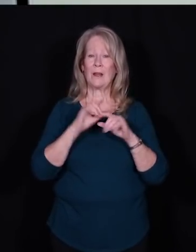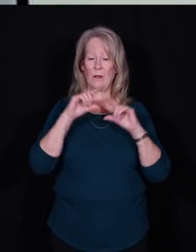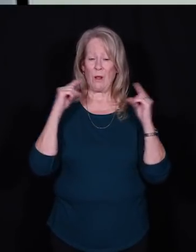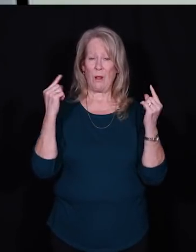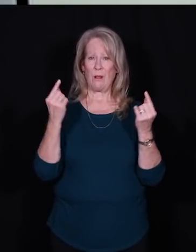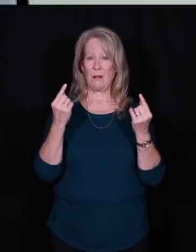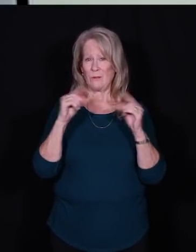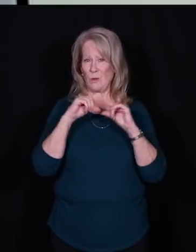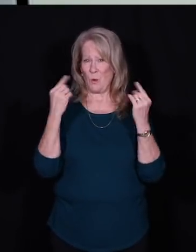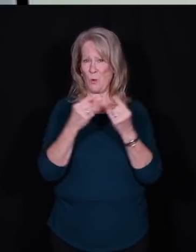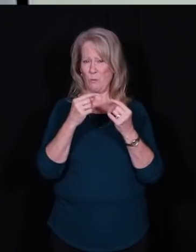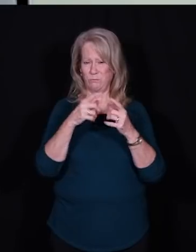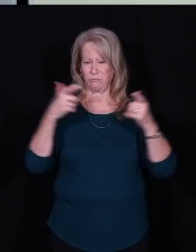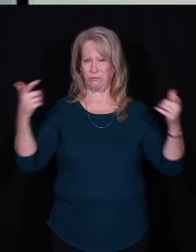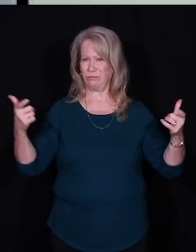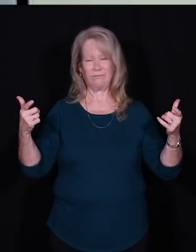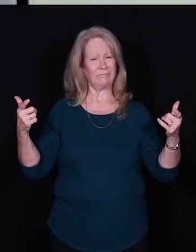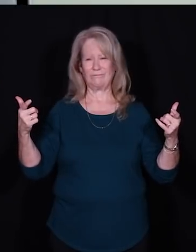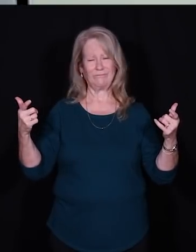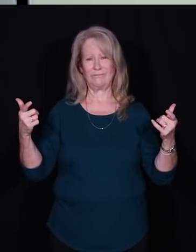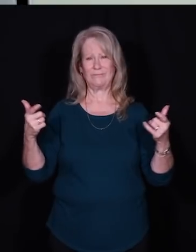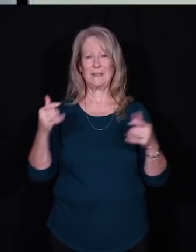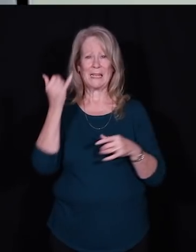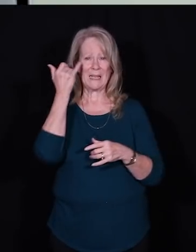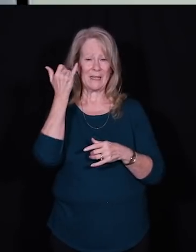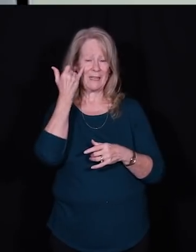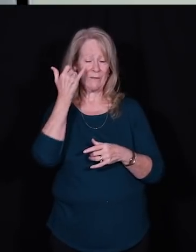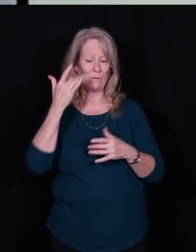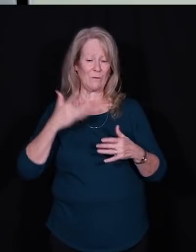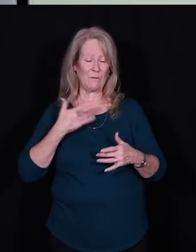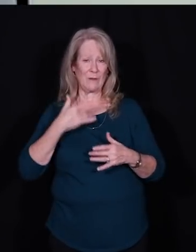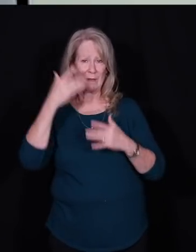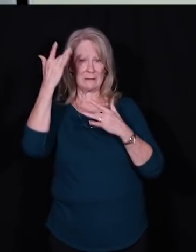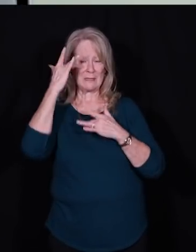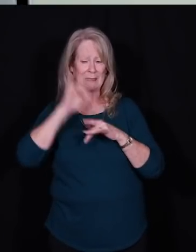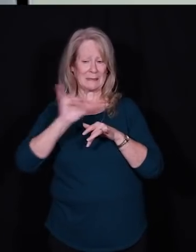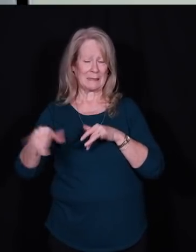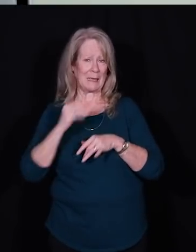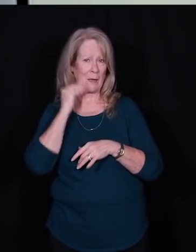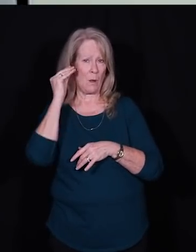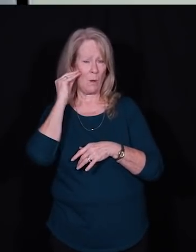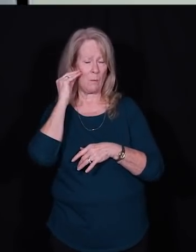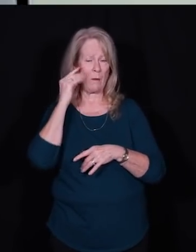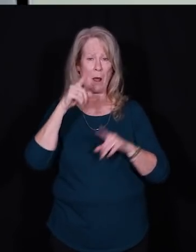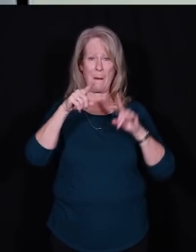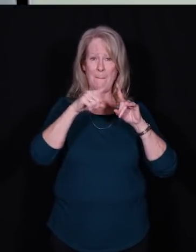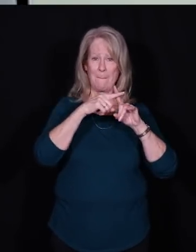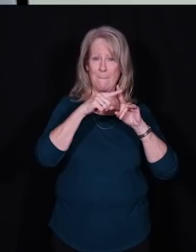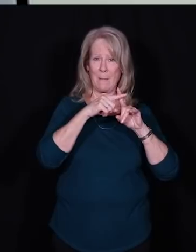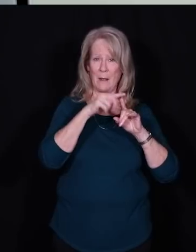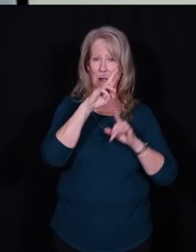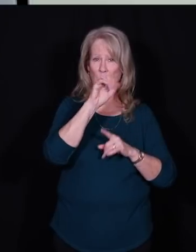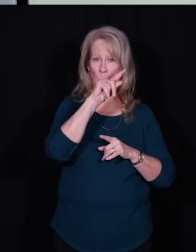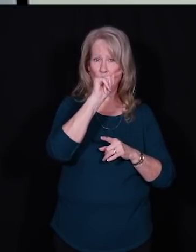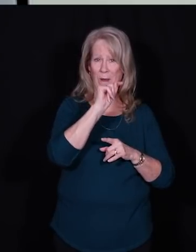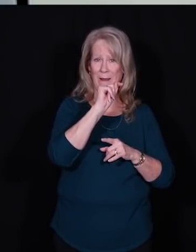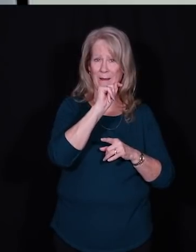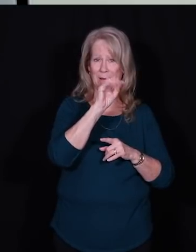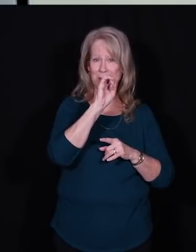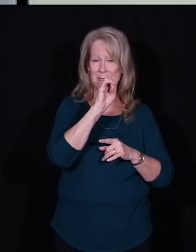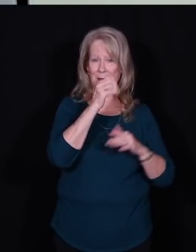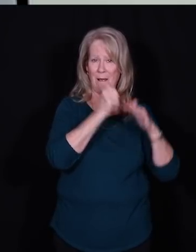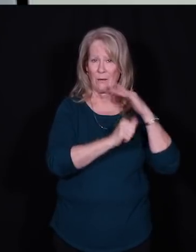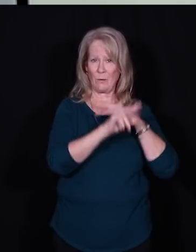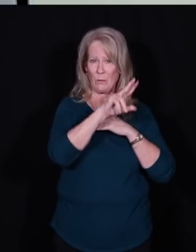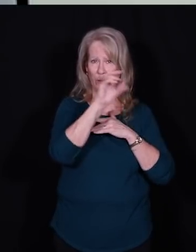large gatherings, and if you have any symptoms, please stay at home. Now, our positivity rate was well under 3% just a few